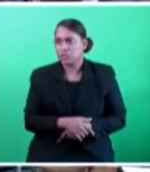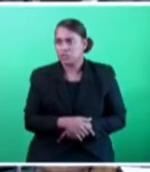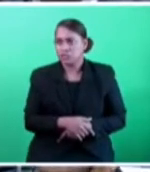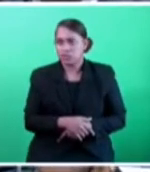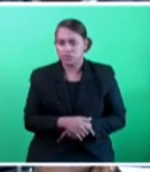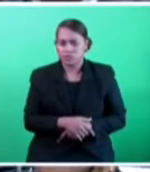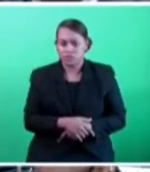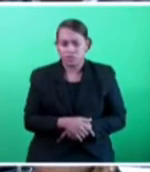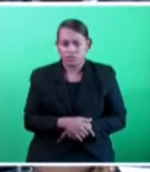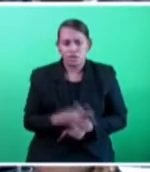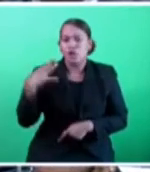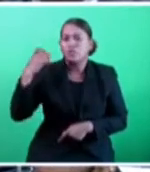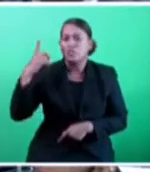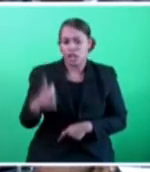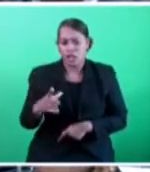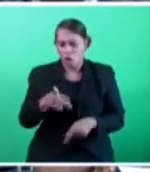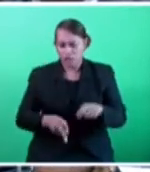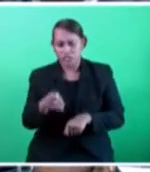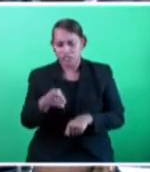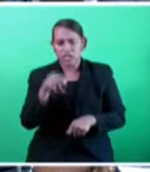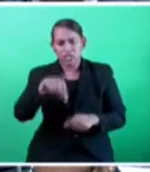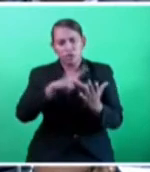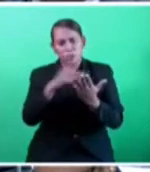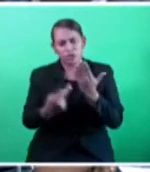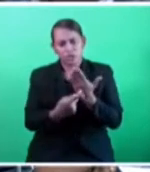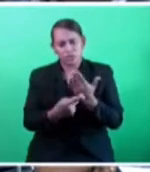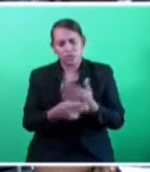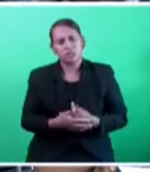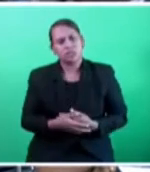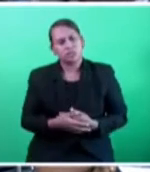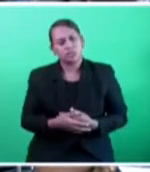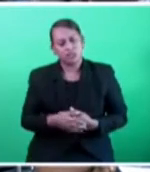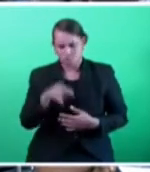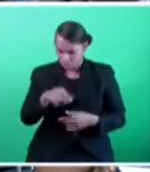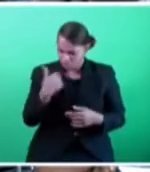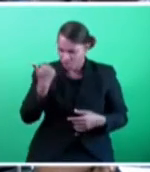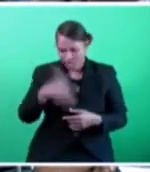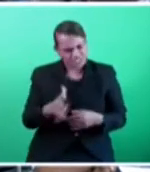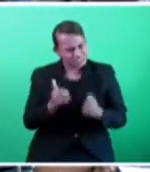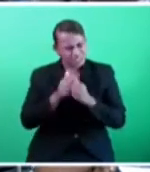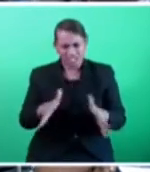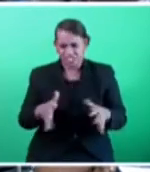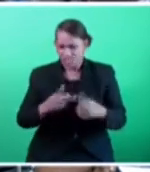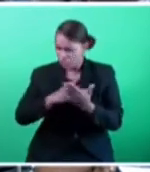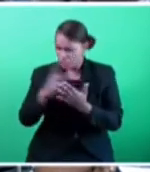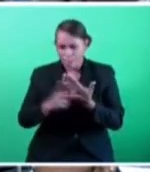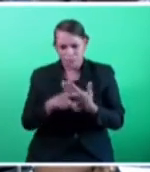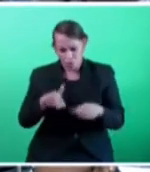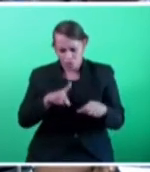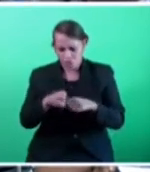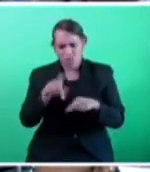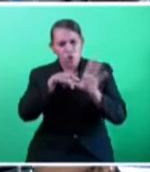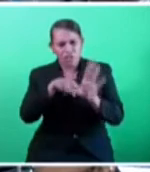launched this program and we have rolled out a program for the youths of this country. The